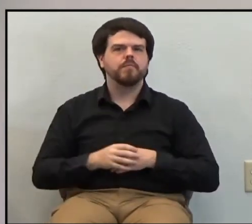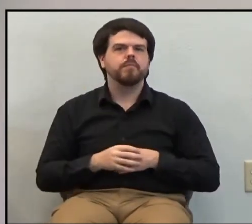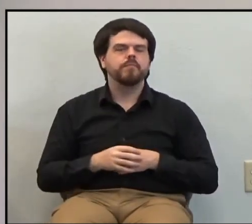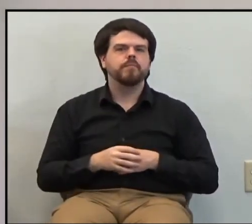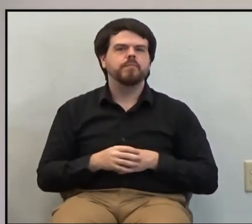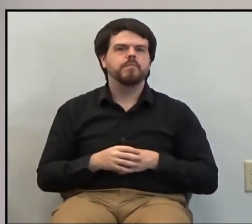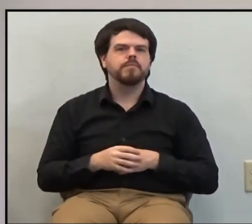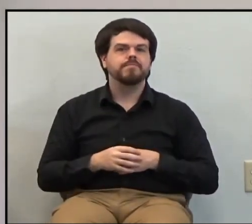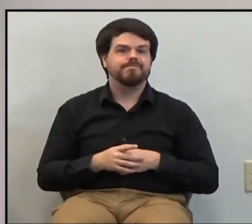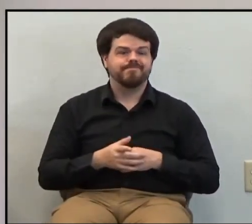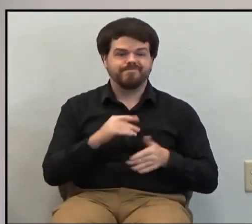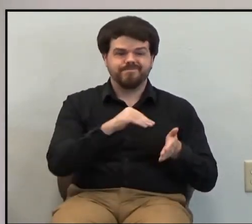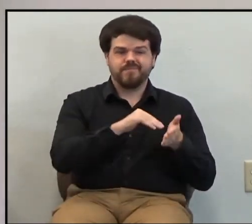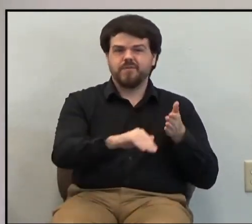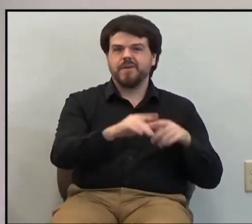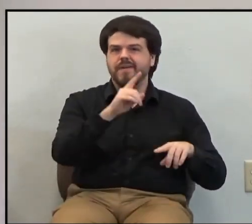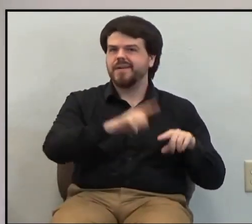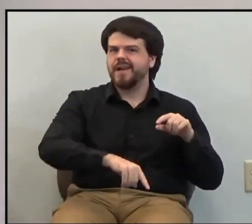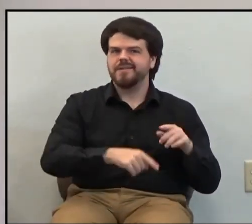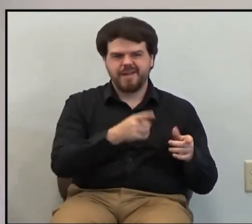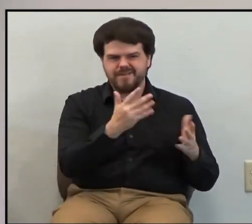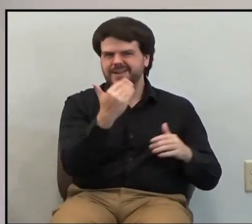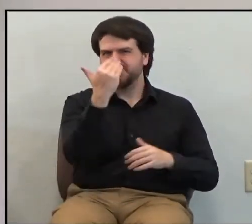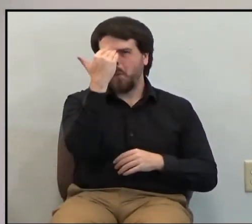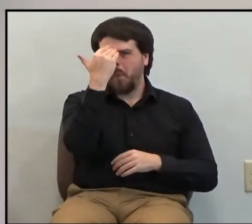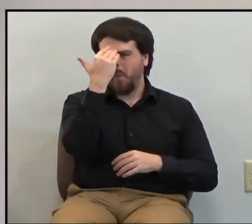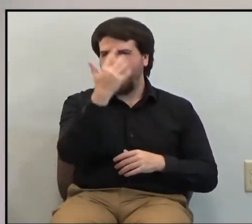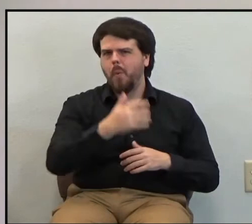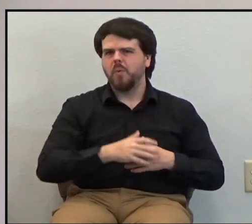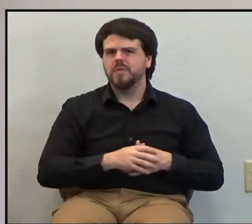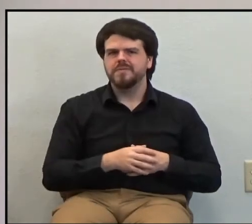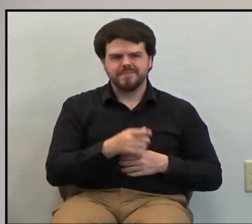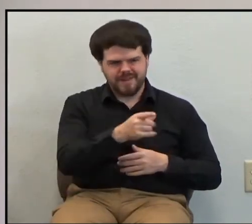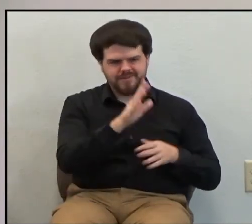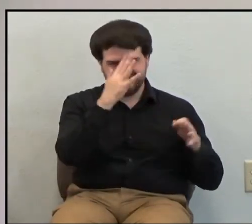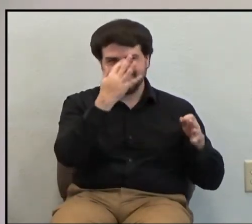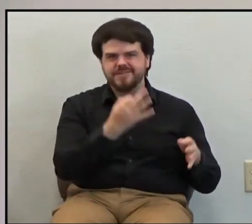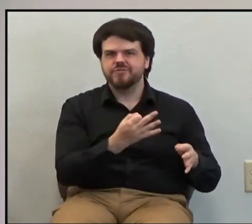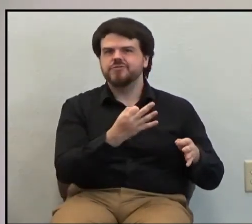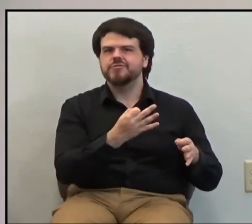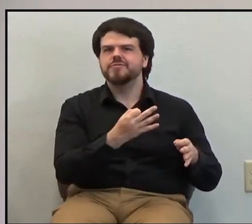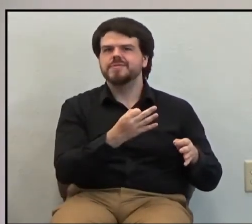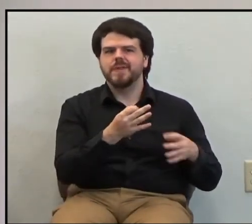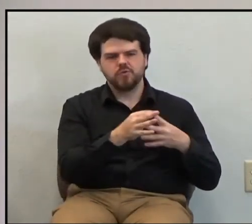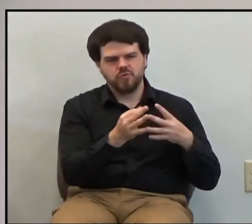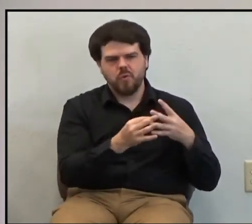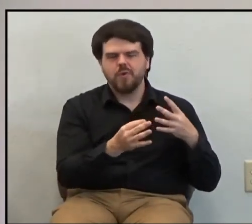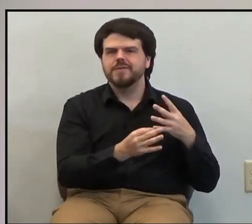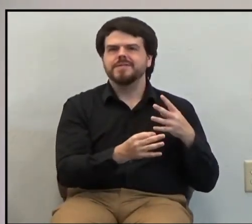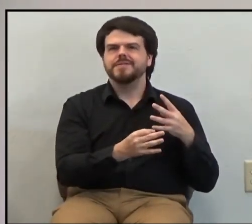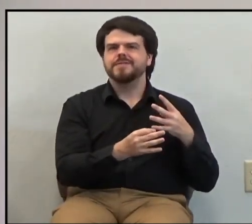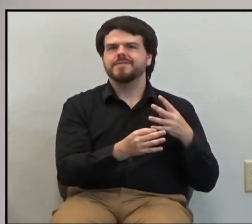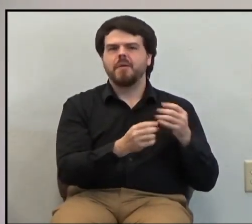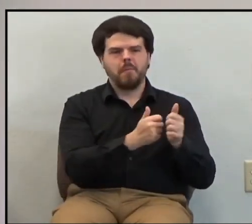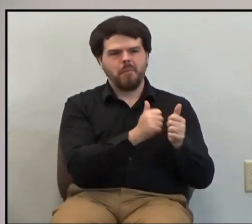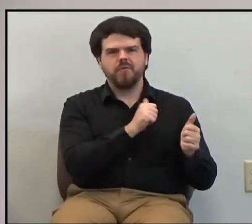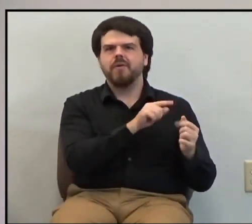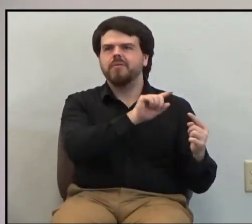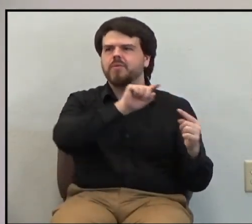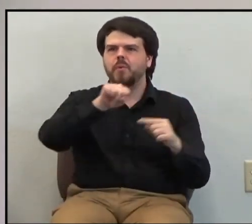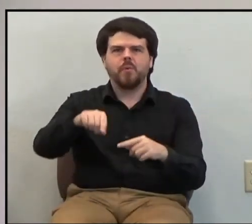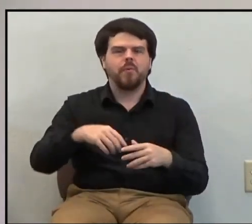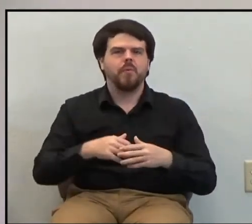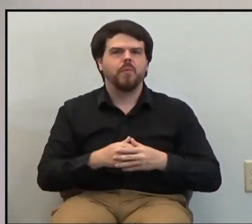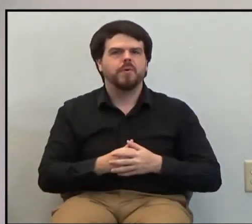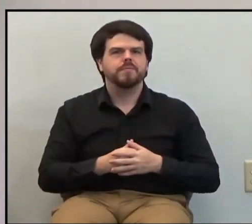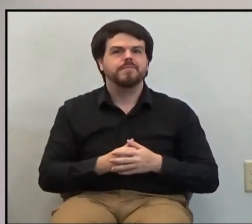inexcusable. They knew better. They made their choices. And now the Holy Spirit